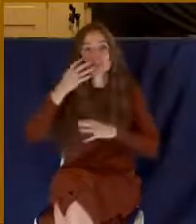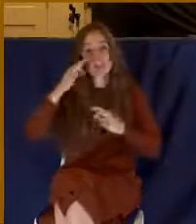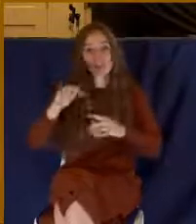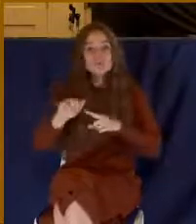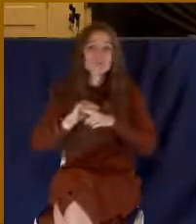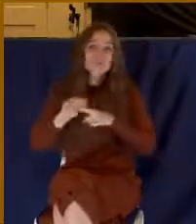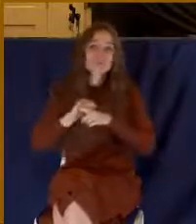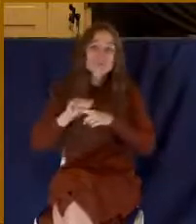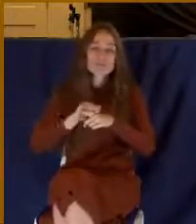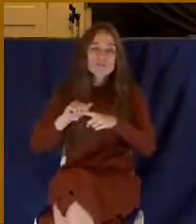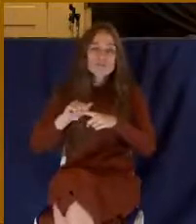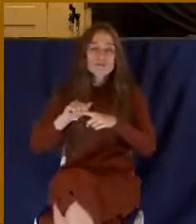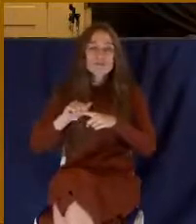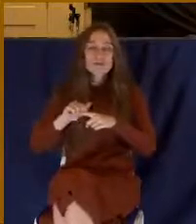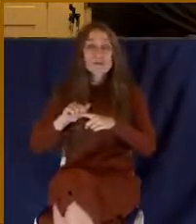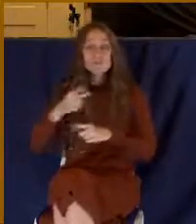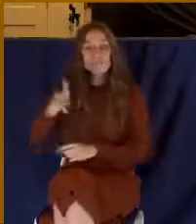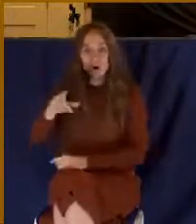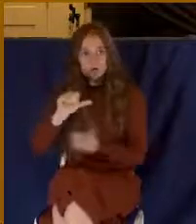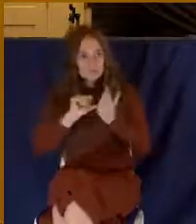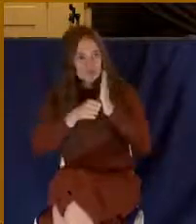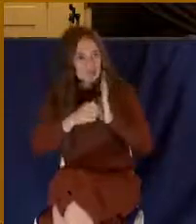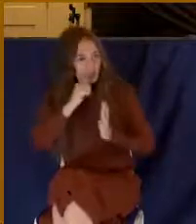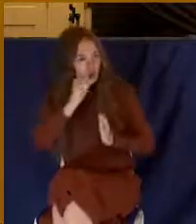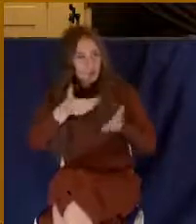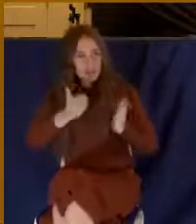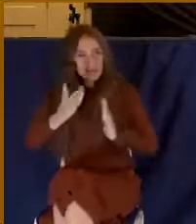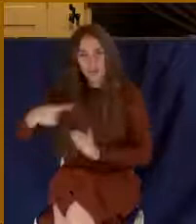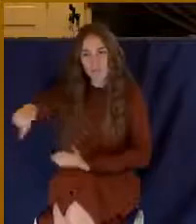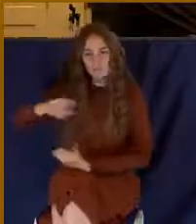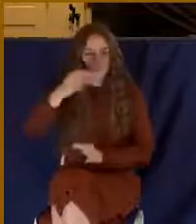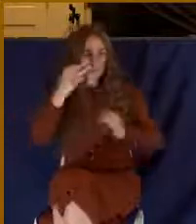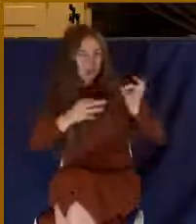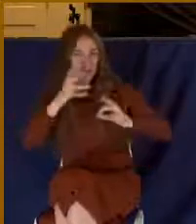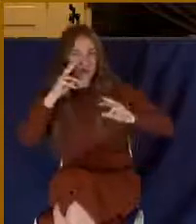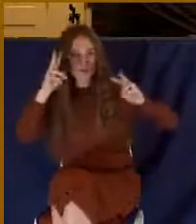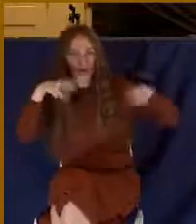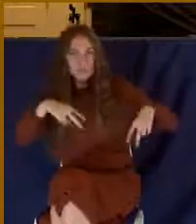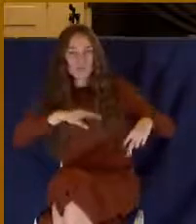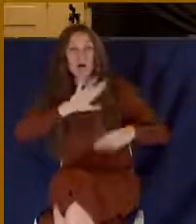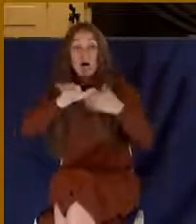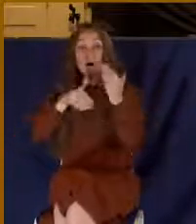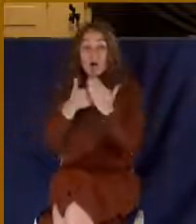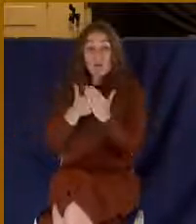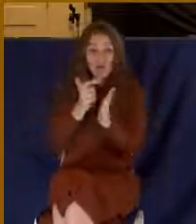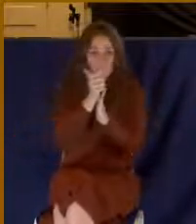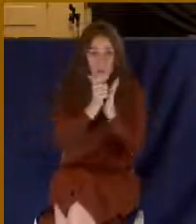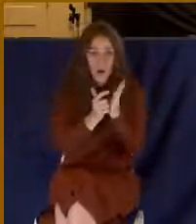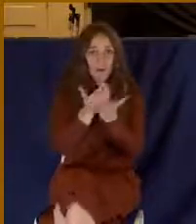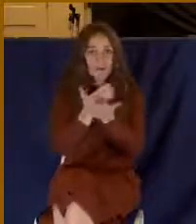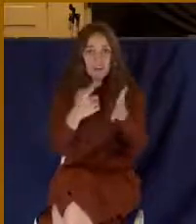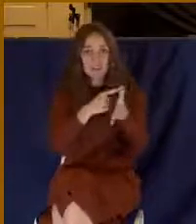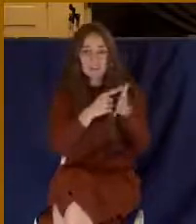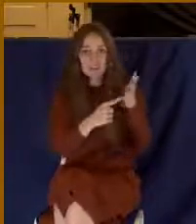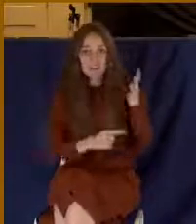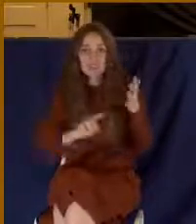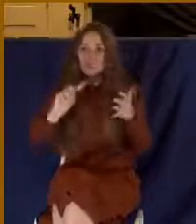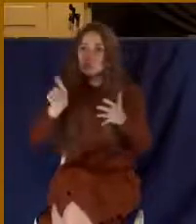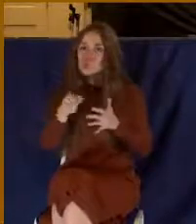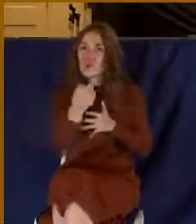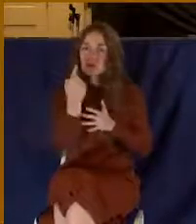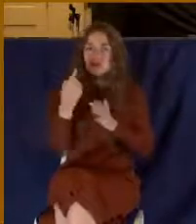And Paul says, don't let any of them judge you on that. You know why? Because all of those things, they were a shadow